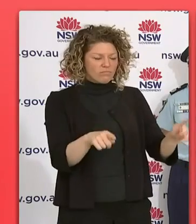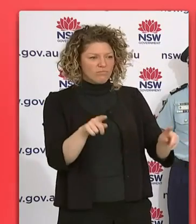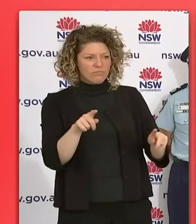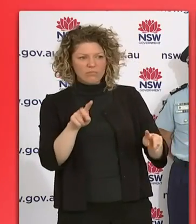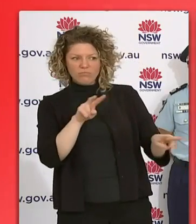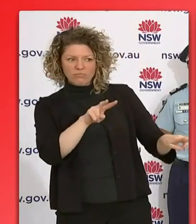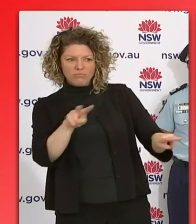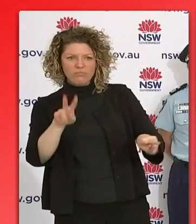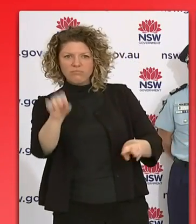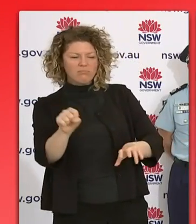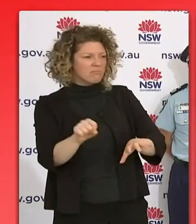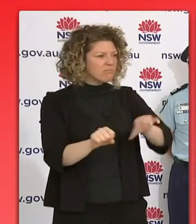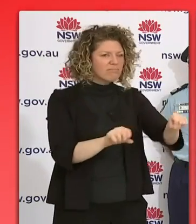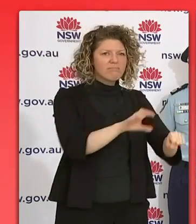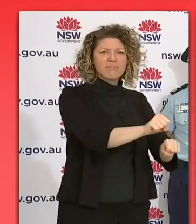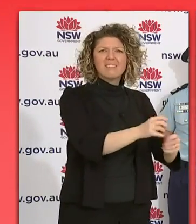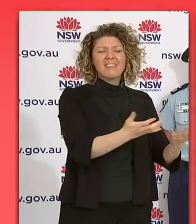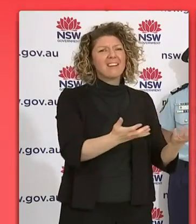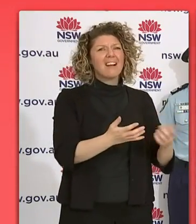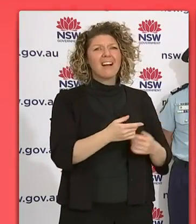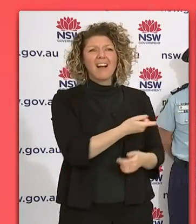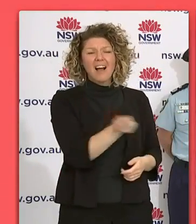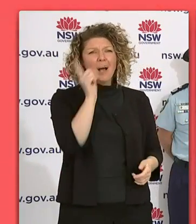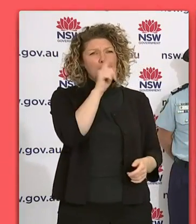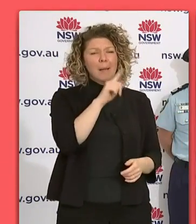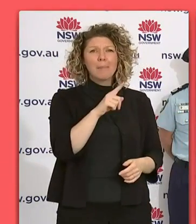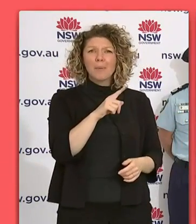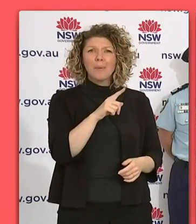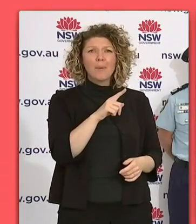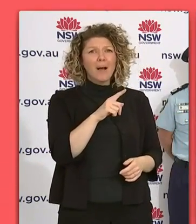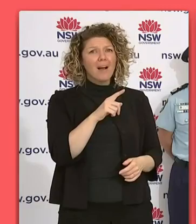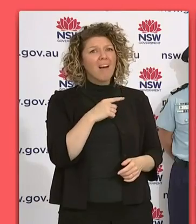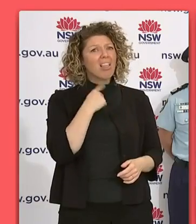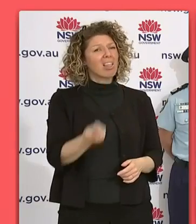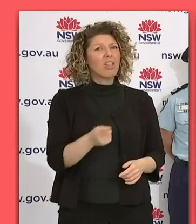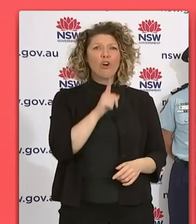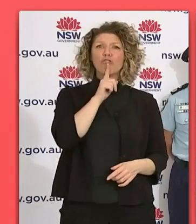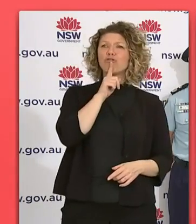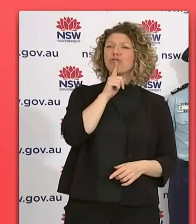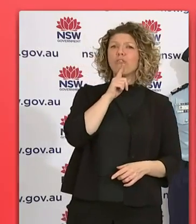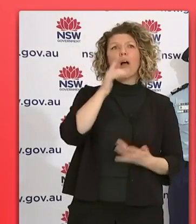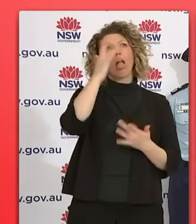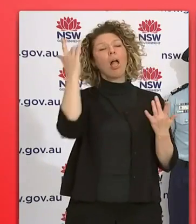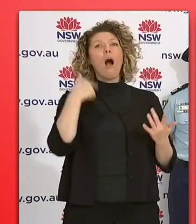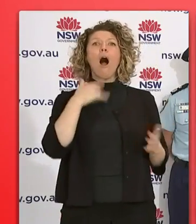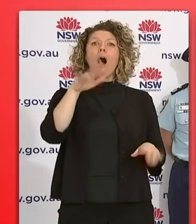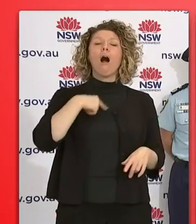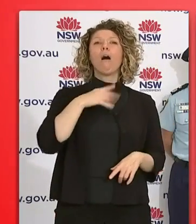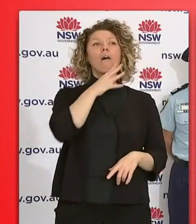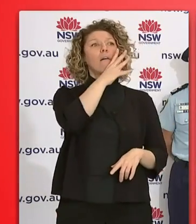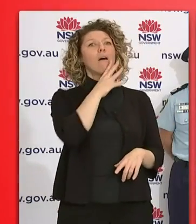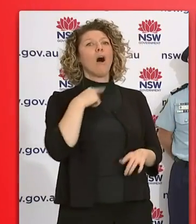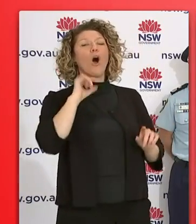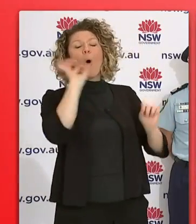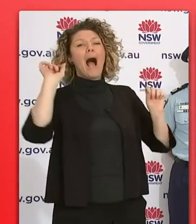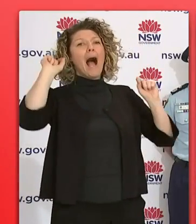let's not pretend that people are doing the right thing. People are knowingly doing the wrong thing and pretending it's because they didn't understand. Now, we've